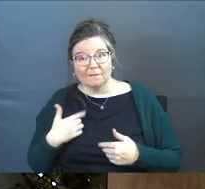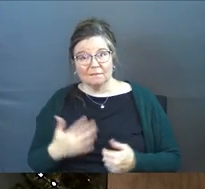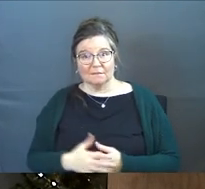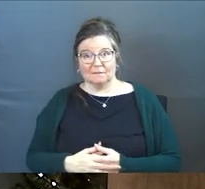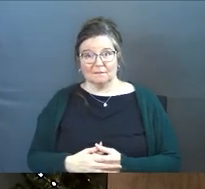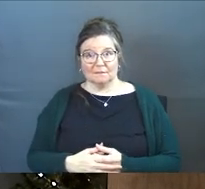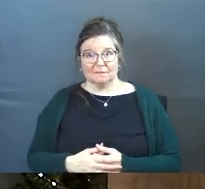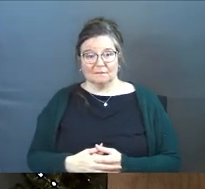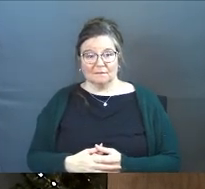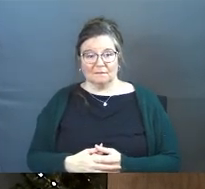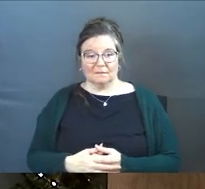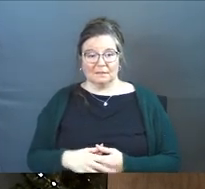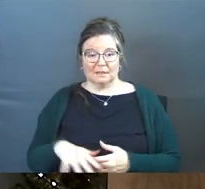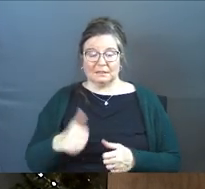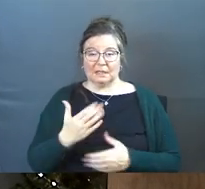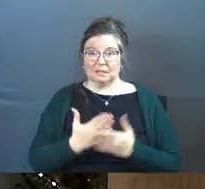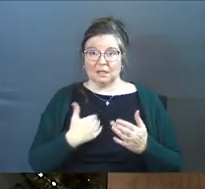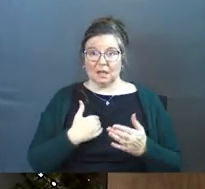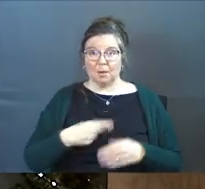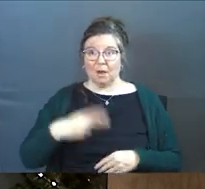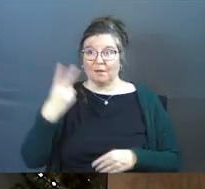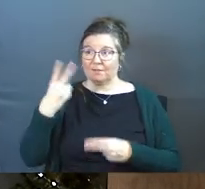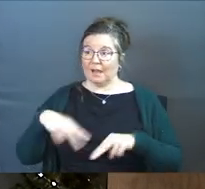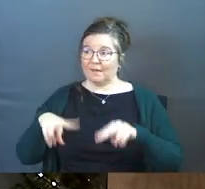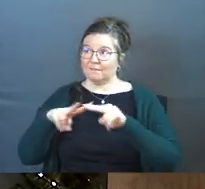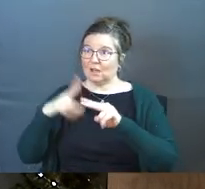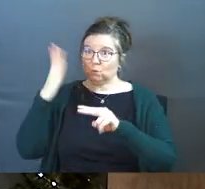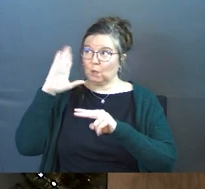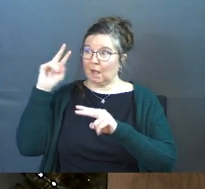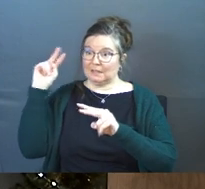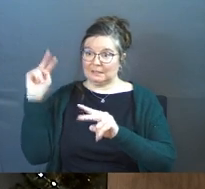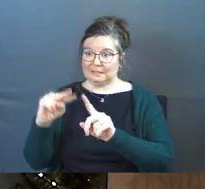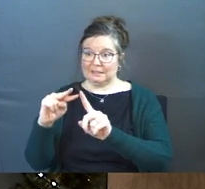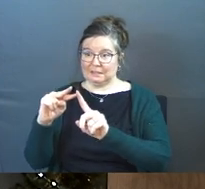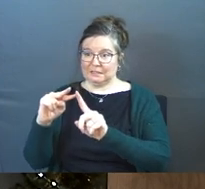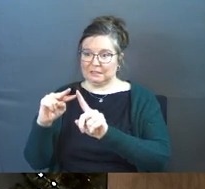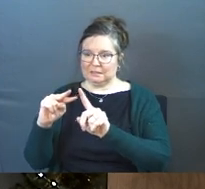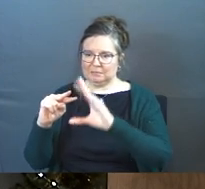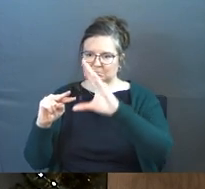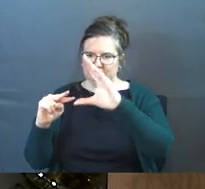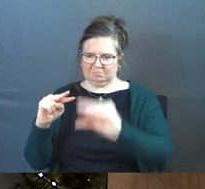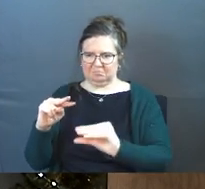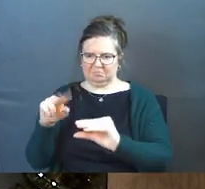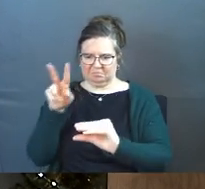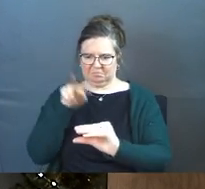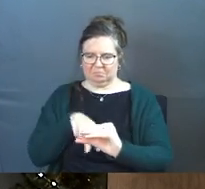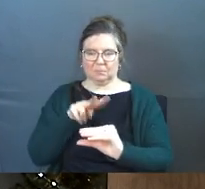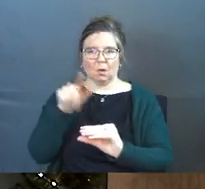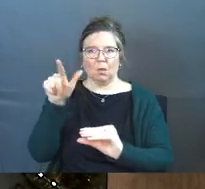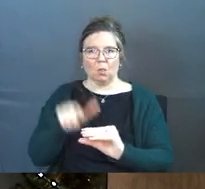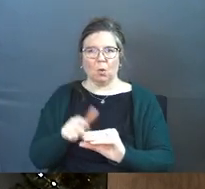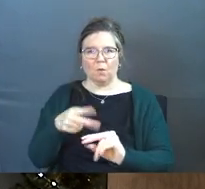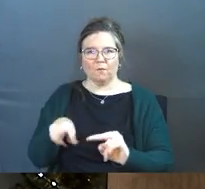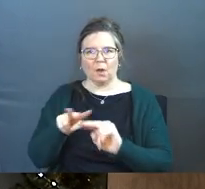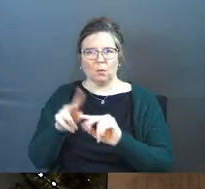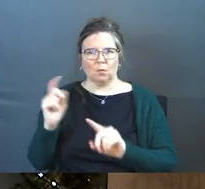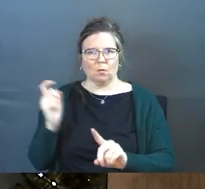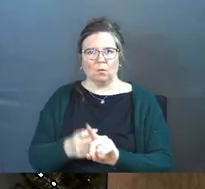It's been taking someone of high value according to God and saying, I will treat you like somebody of low value.